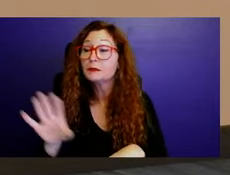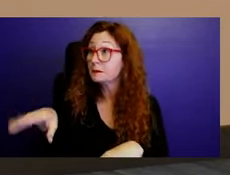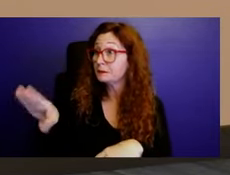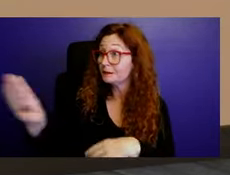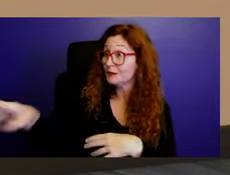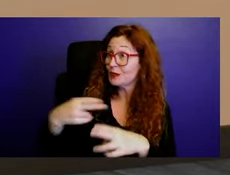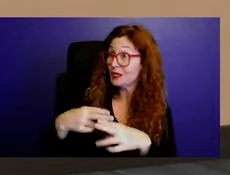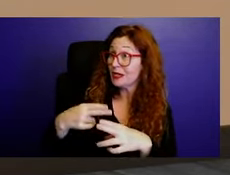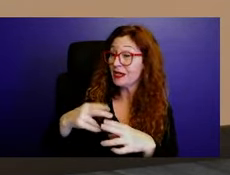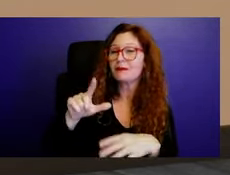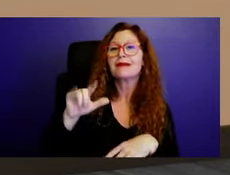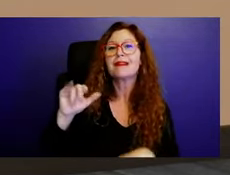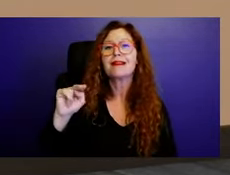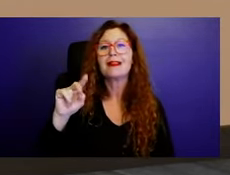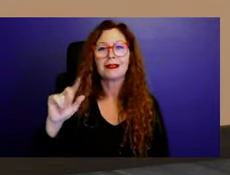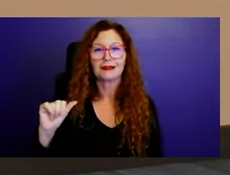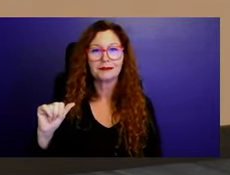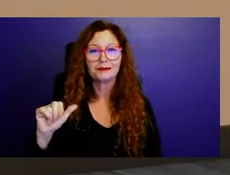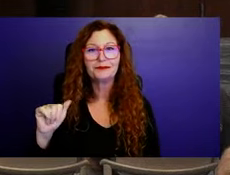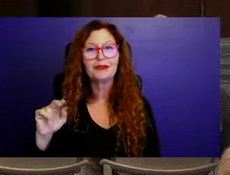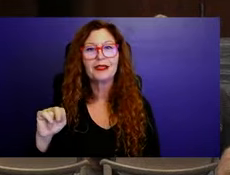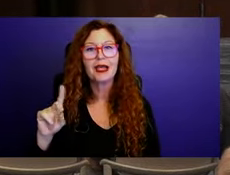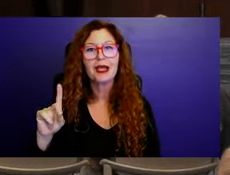Boynton Beach Garden. All right, thank you so much.